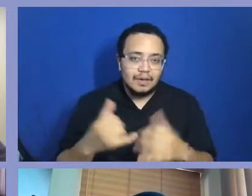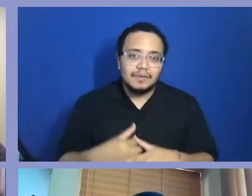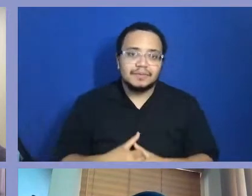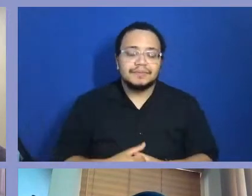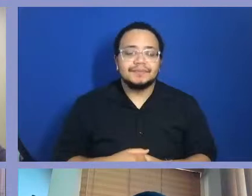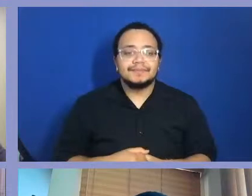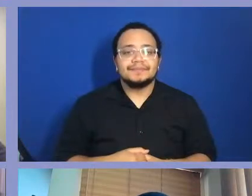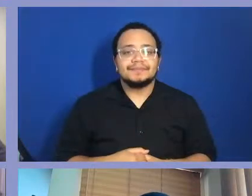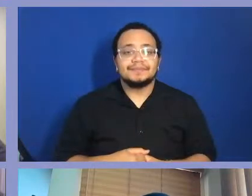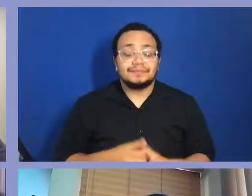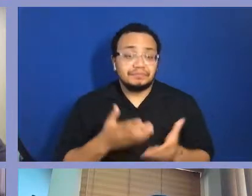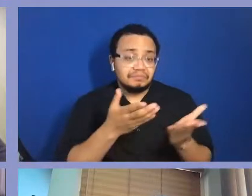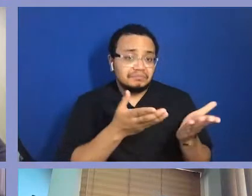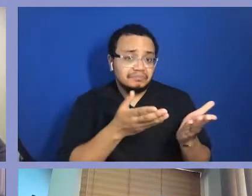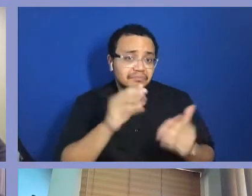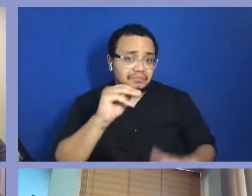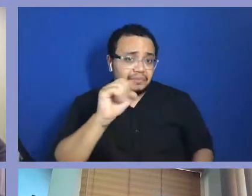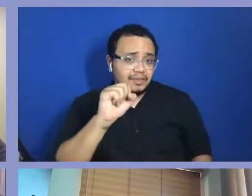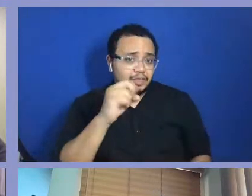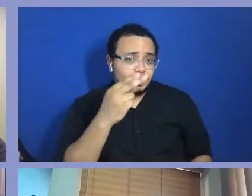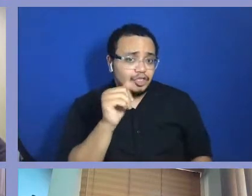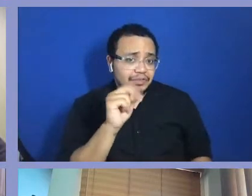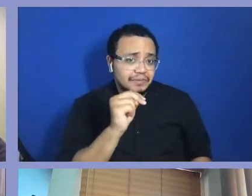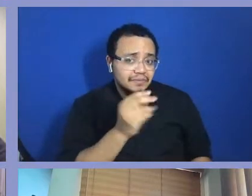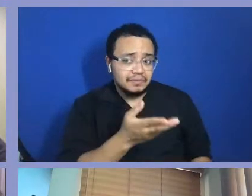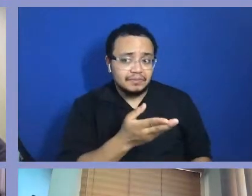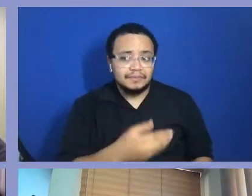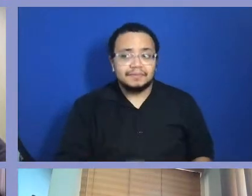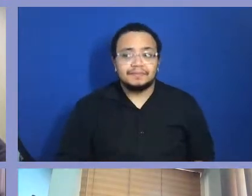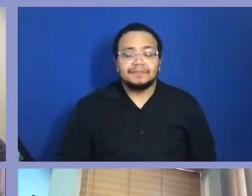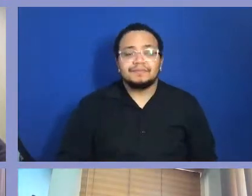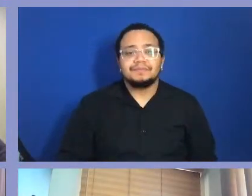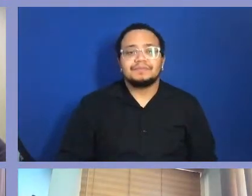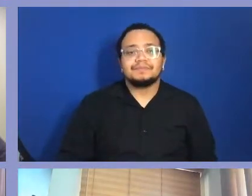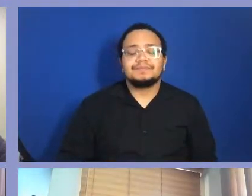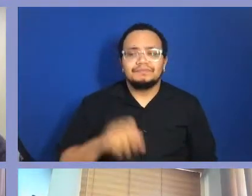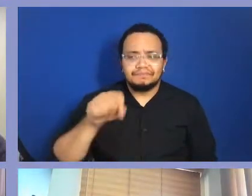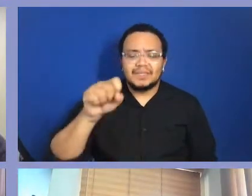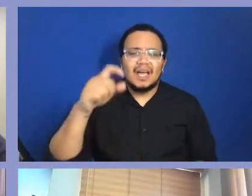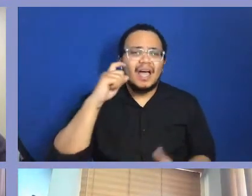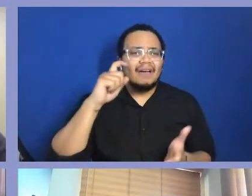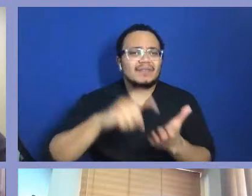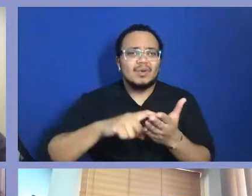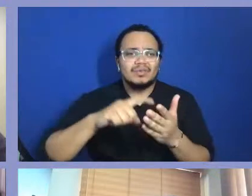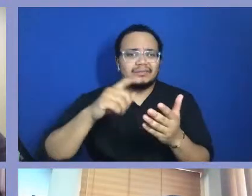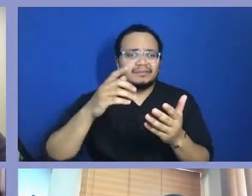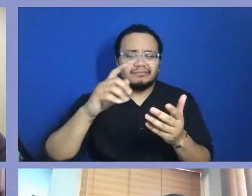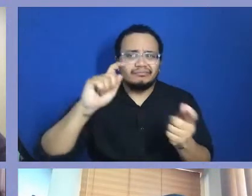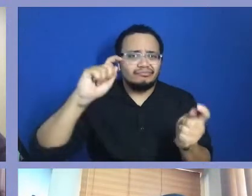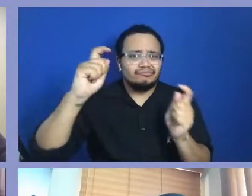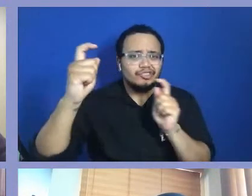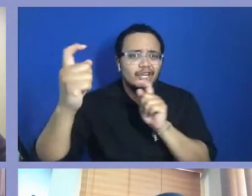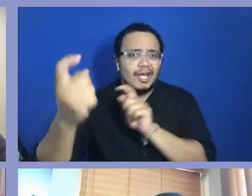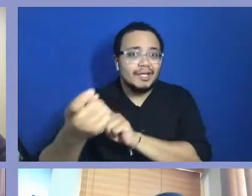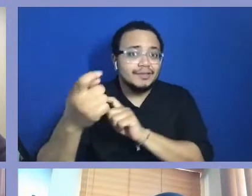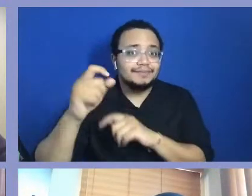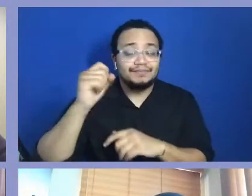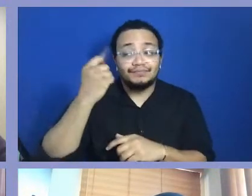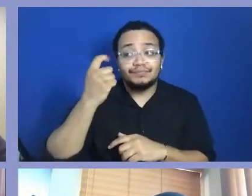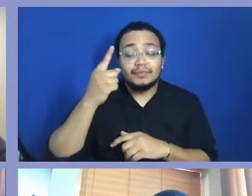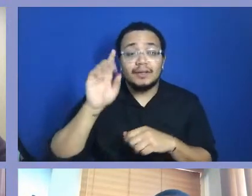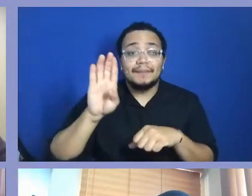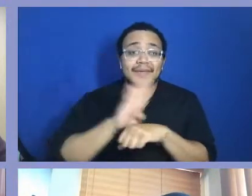And how about you, Ms. Farmer? Well, things have changed. And businesses don't want to hire good people.